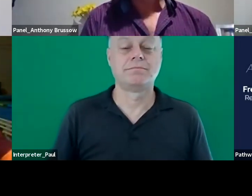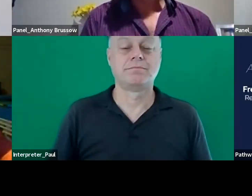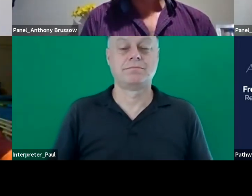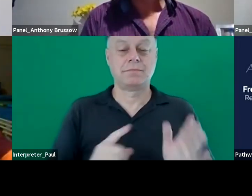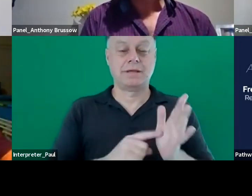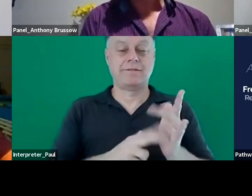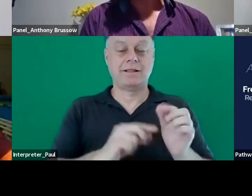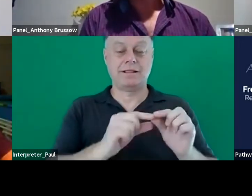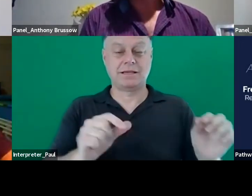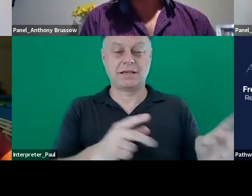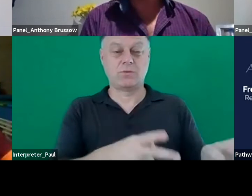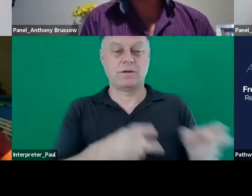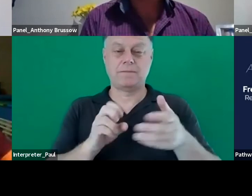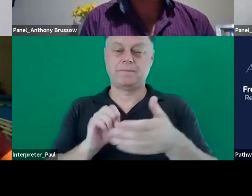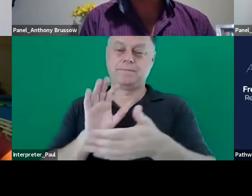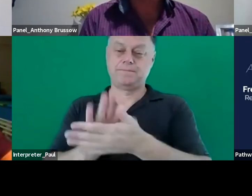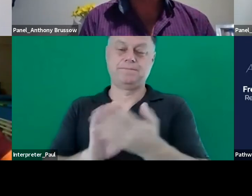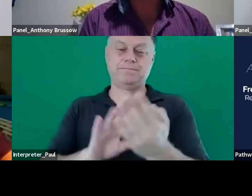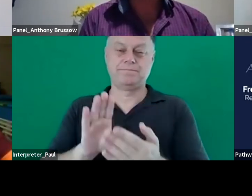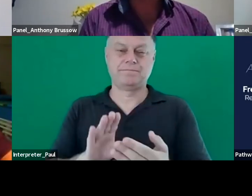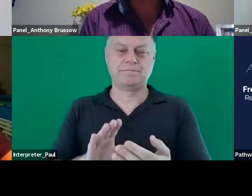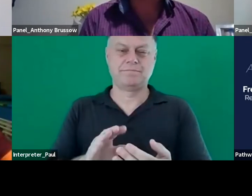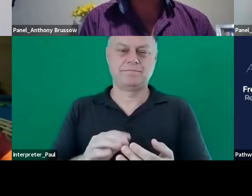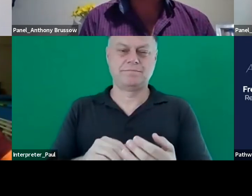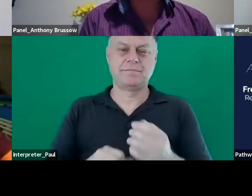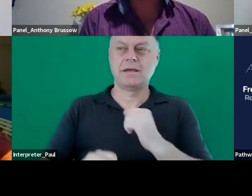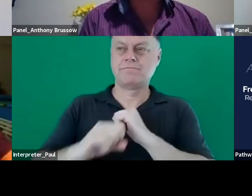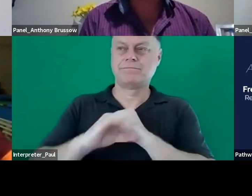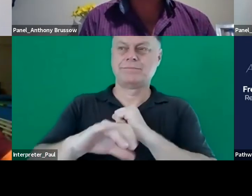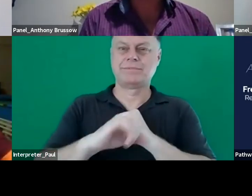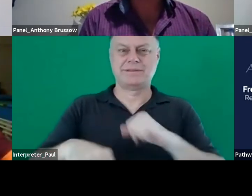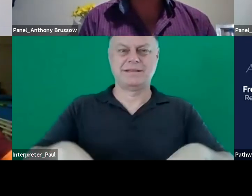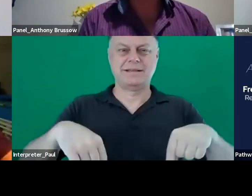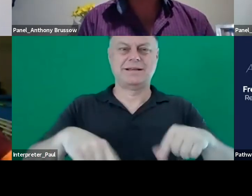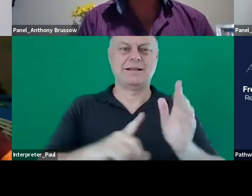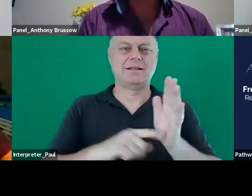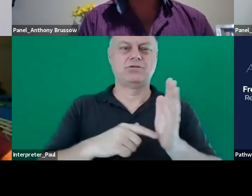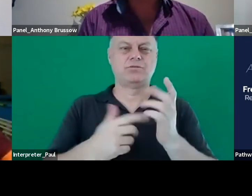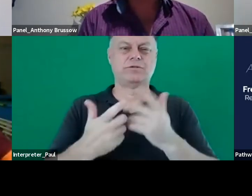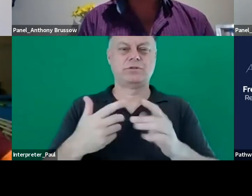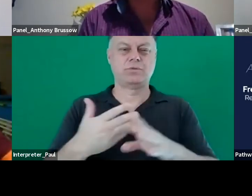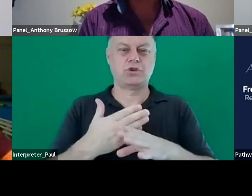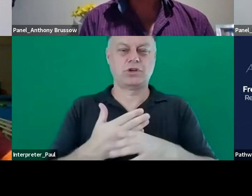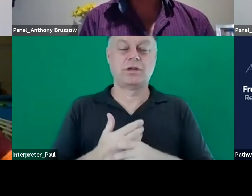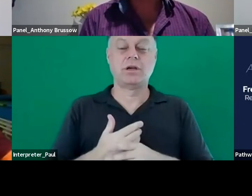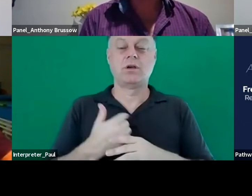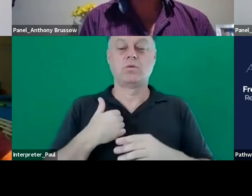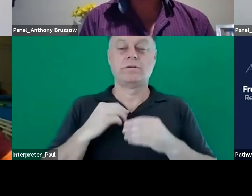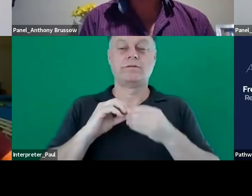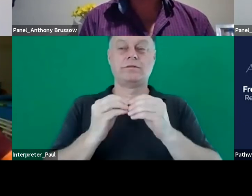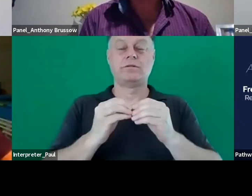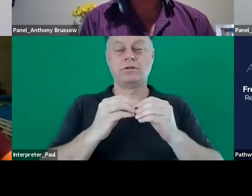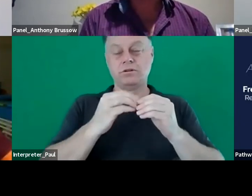box and um plug some of the work we've done at la trobe uh we've actually developed a neurodiversity